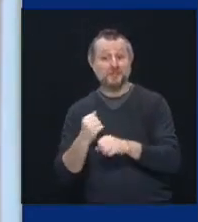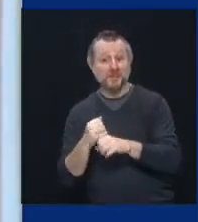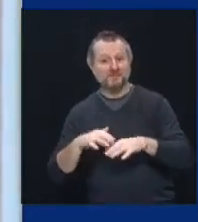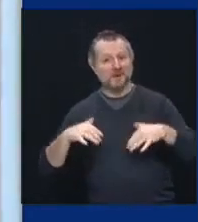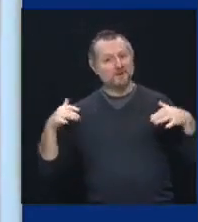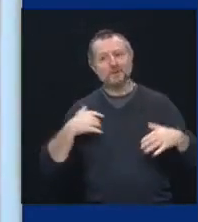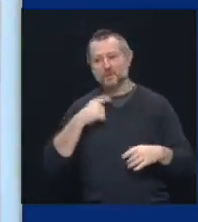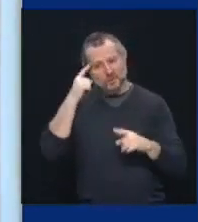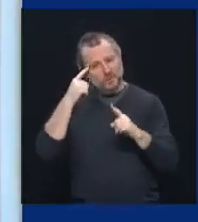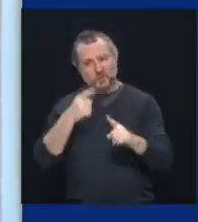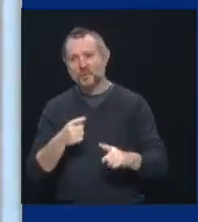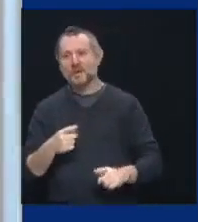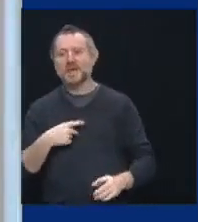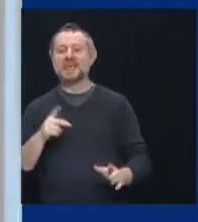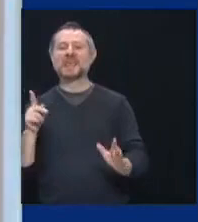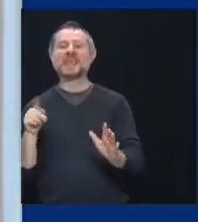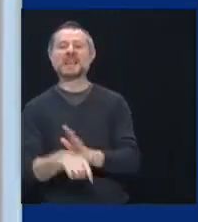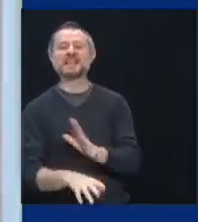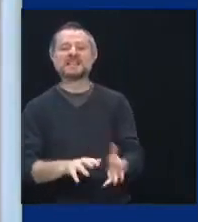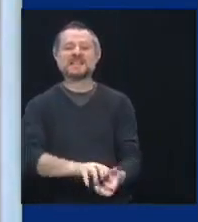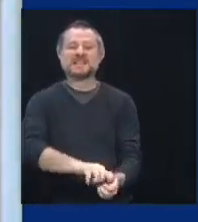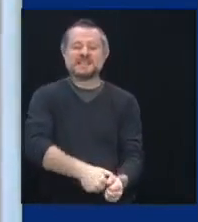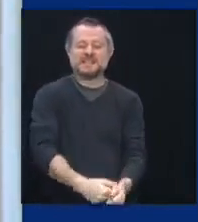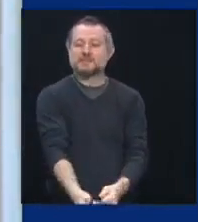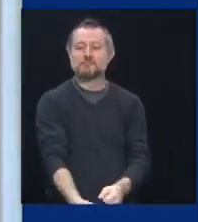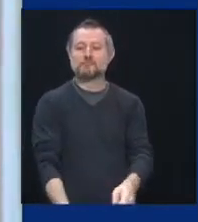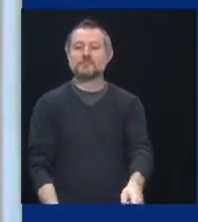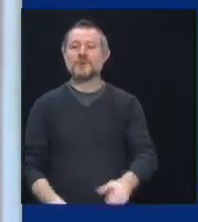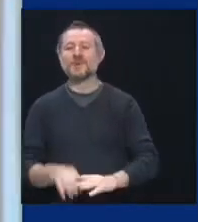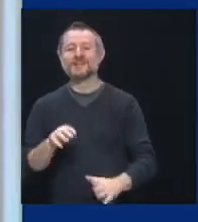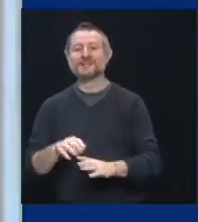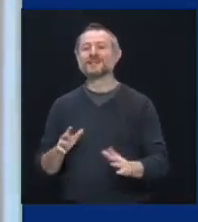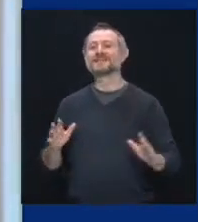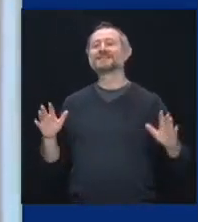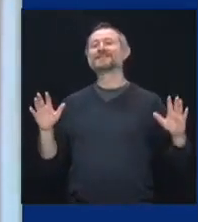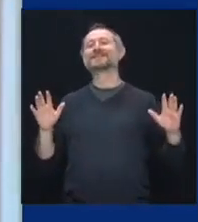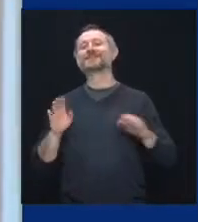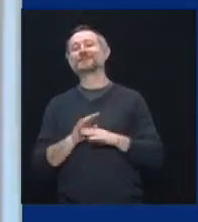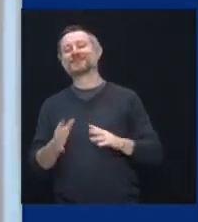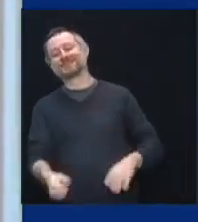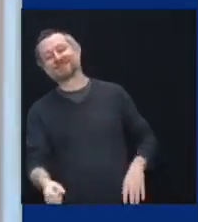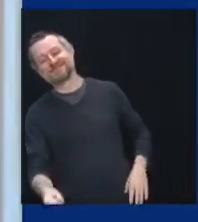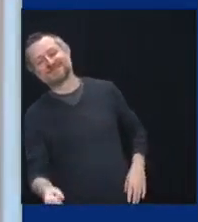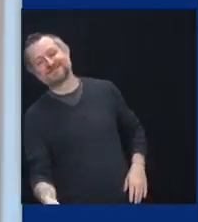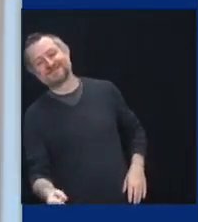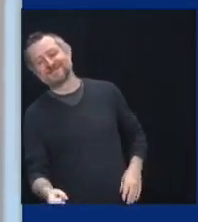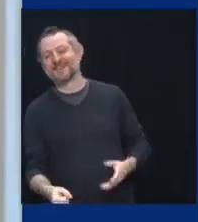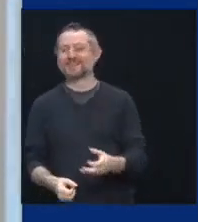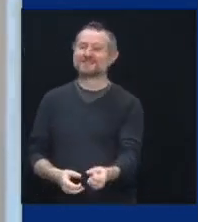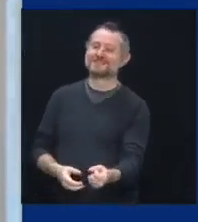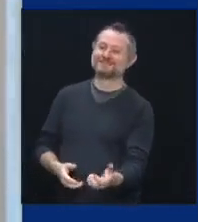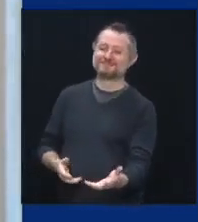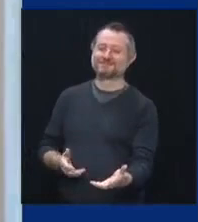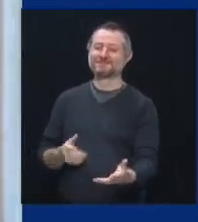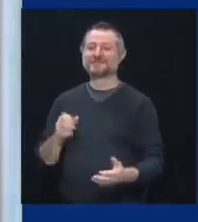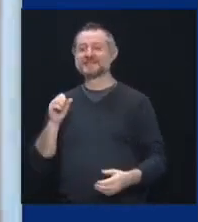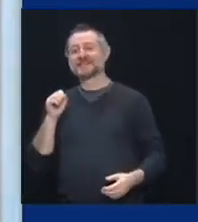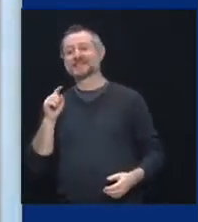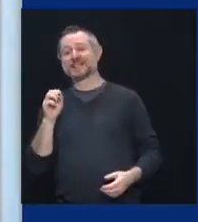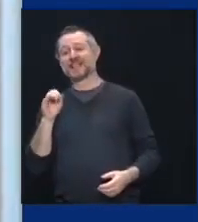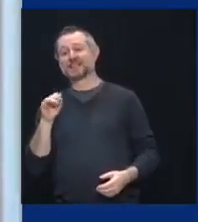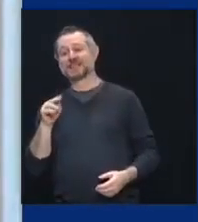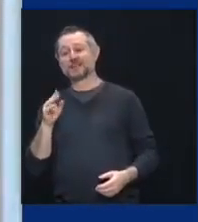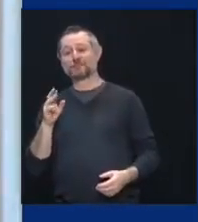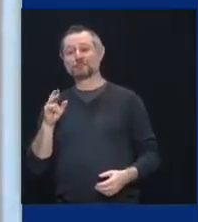side and this stuff, we have a great partnership. So on behalf of Hal Steinbrenner and the Steinbrenner family, I want to thank you and